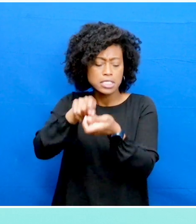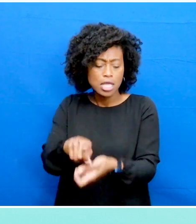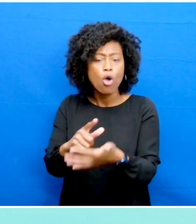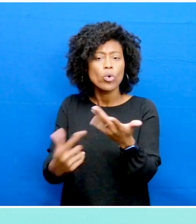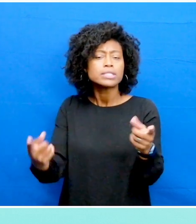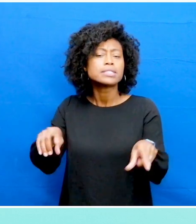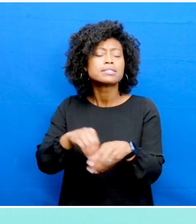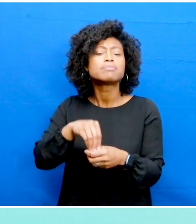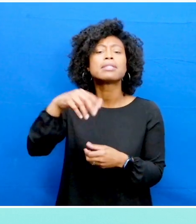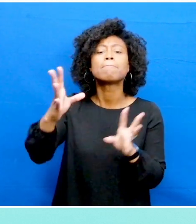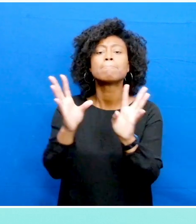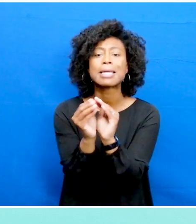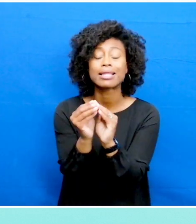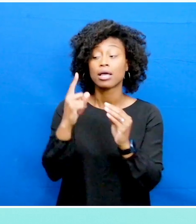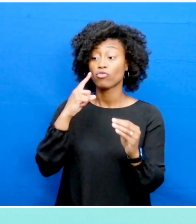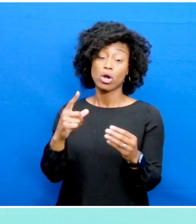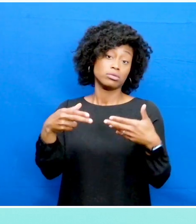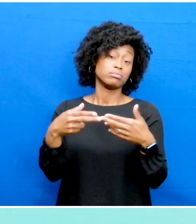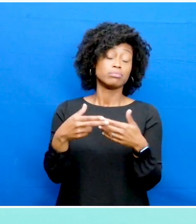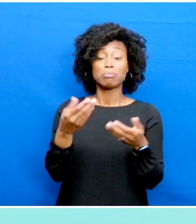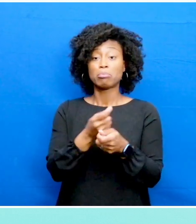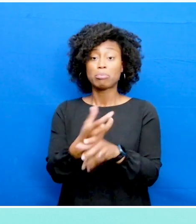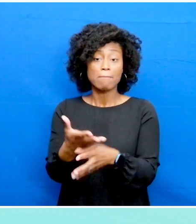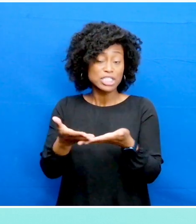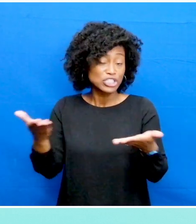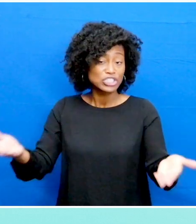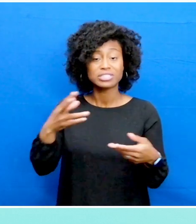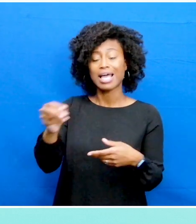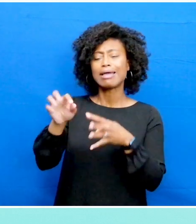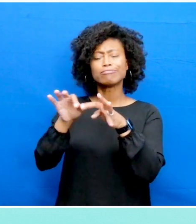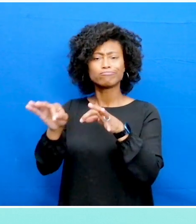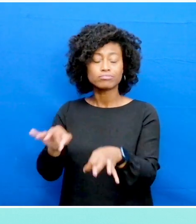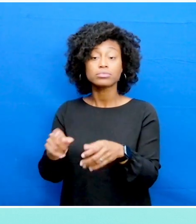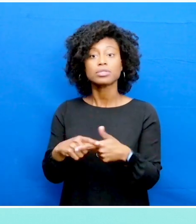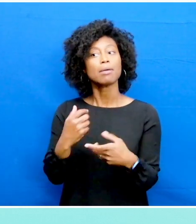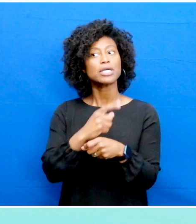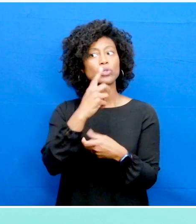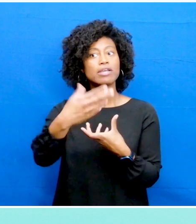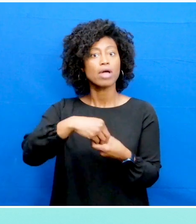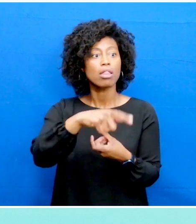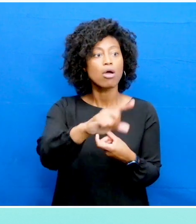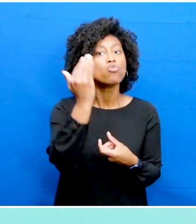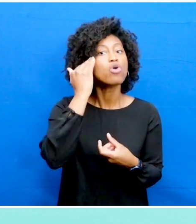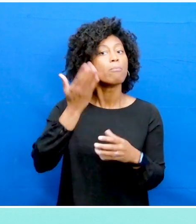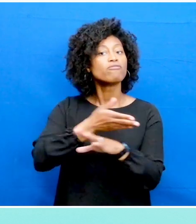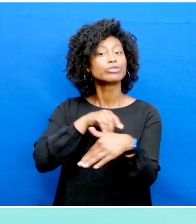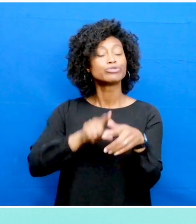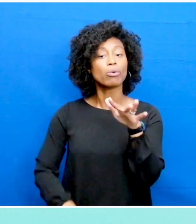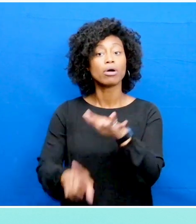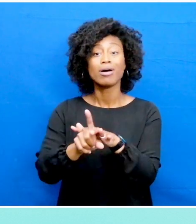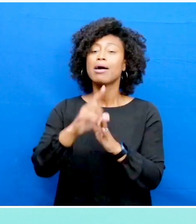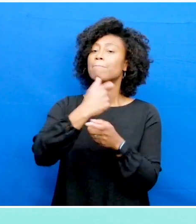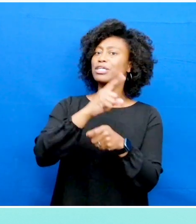including key discussion points and prep materials to create an inclusive meeting environment. Encourage participants to indicate if they have a